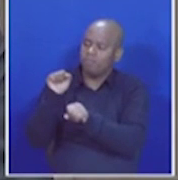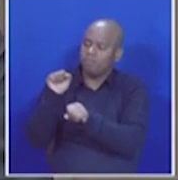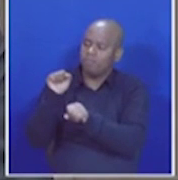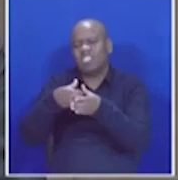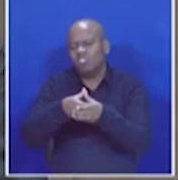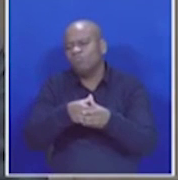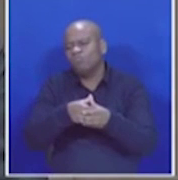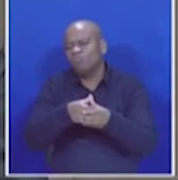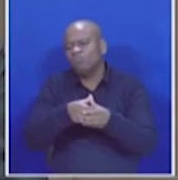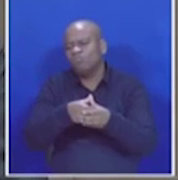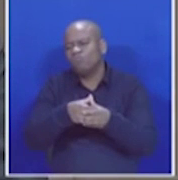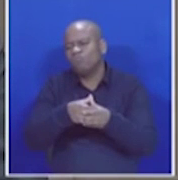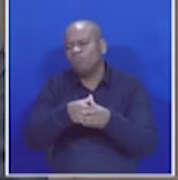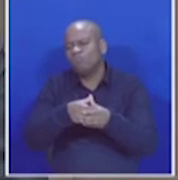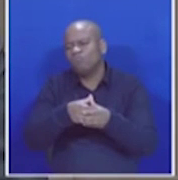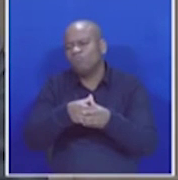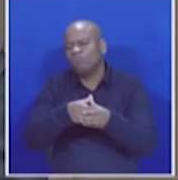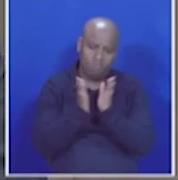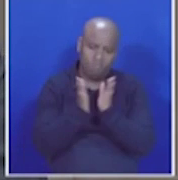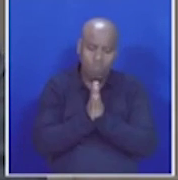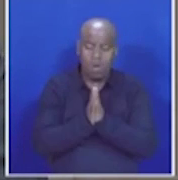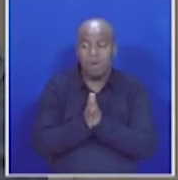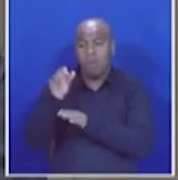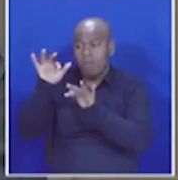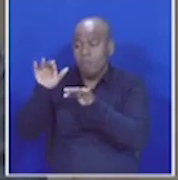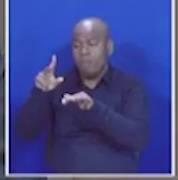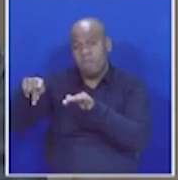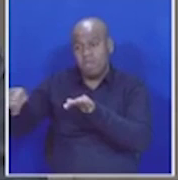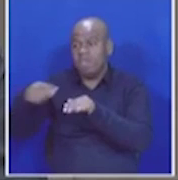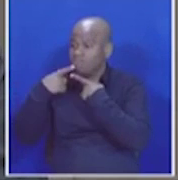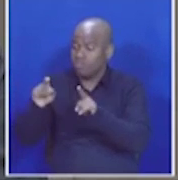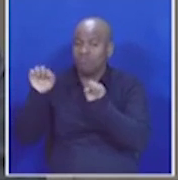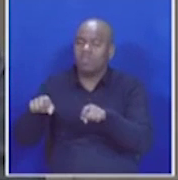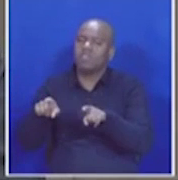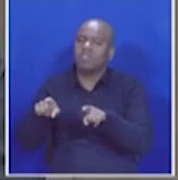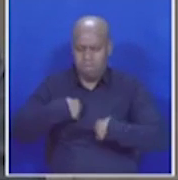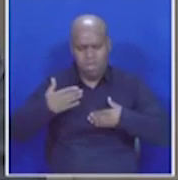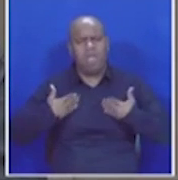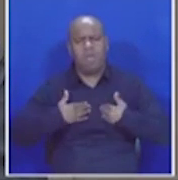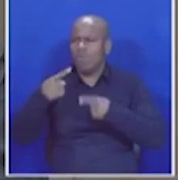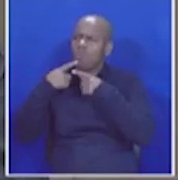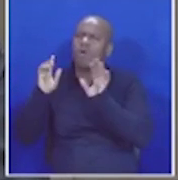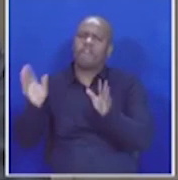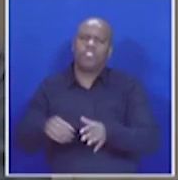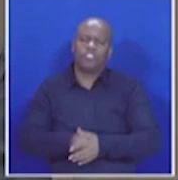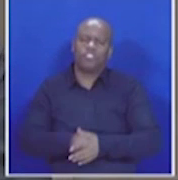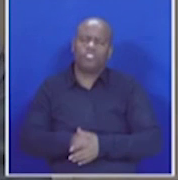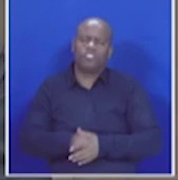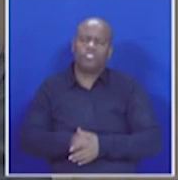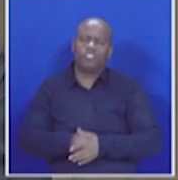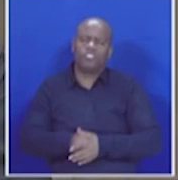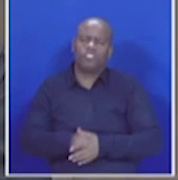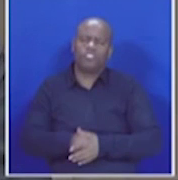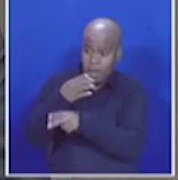parties. I am glad that there is already a ruling by the public protector in this regard. If the IEC does not monitor